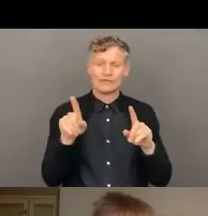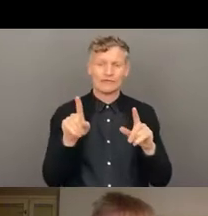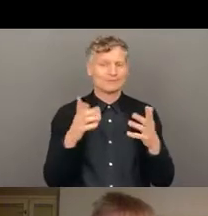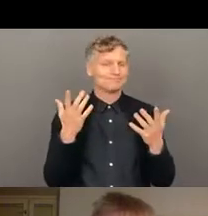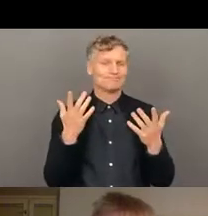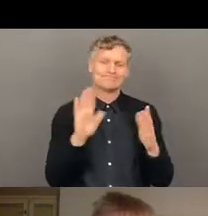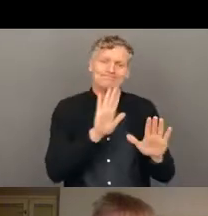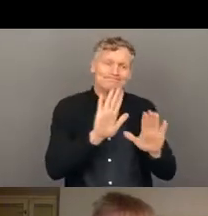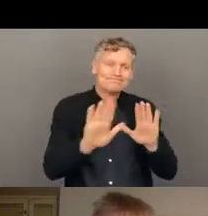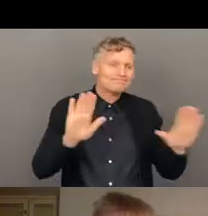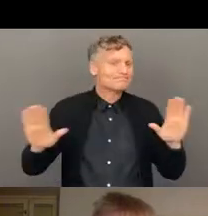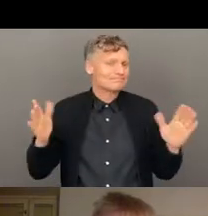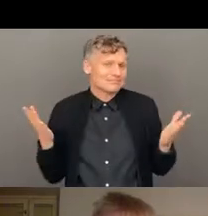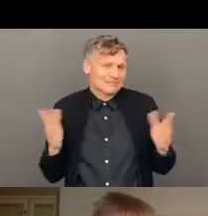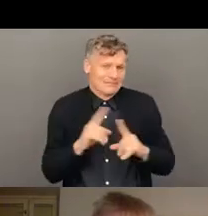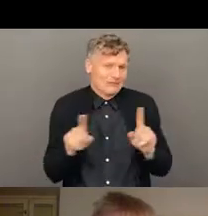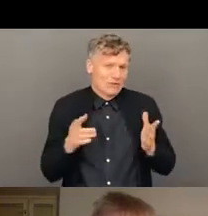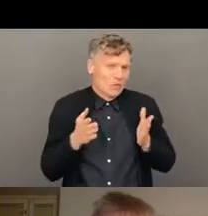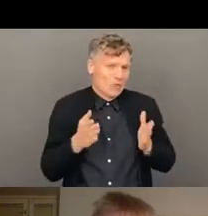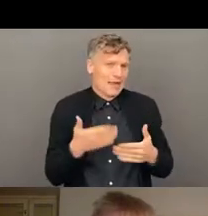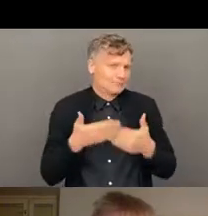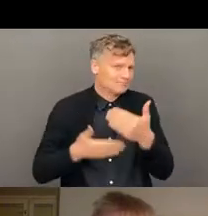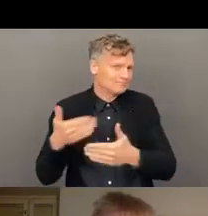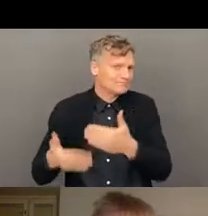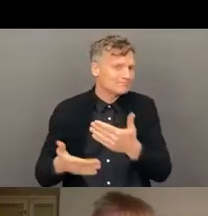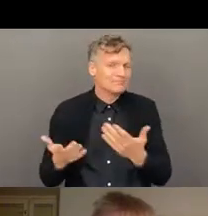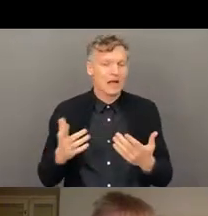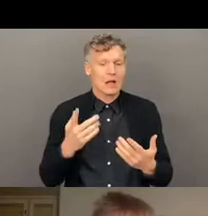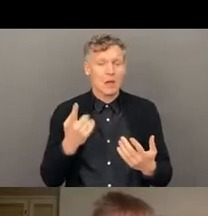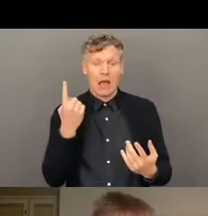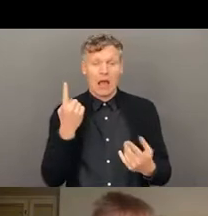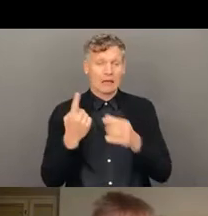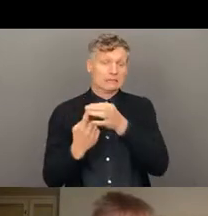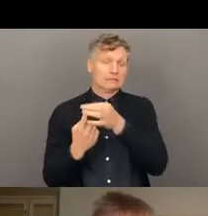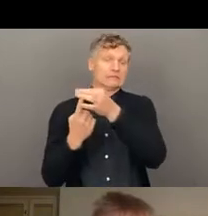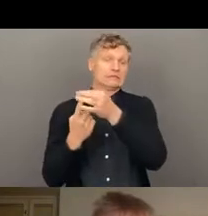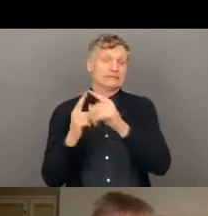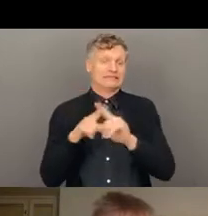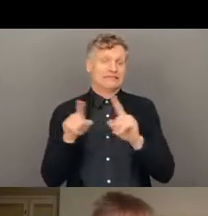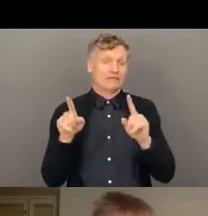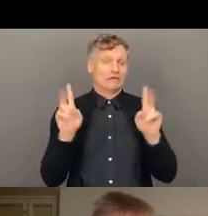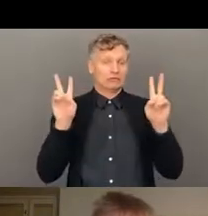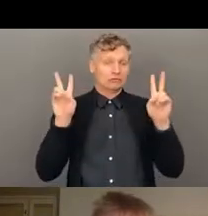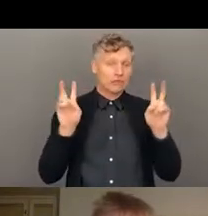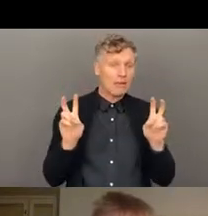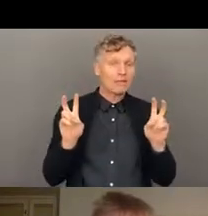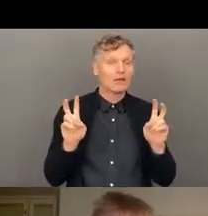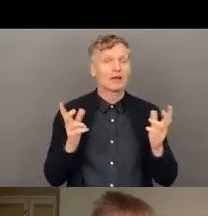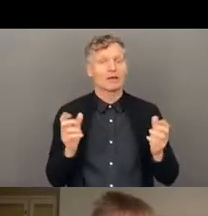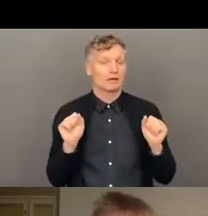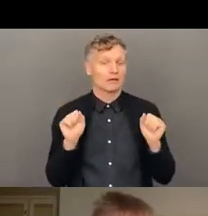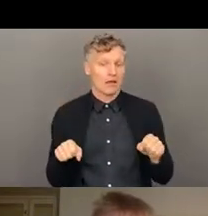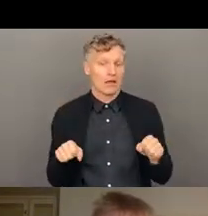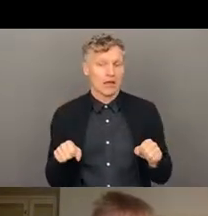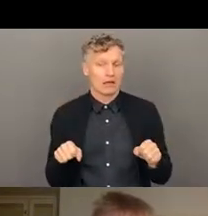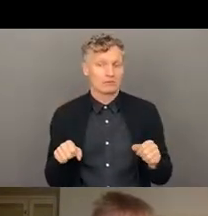working on a particular issue, they can easily influence each other to report such cases for handling and